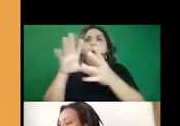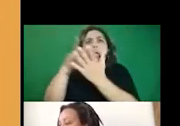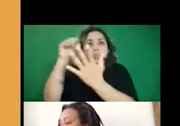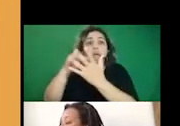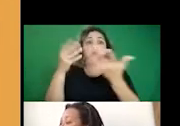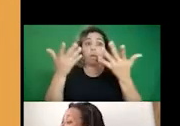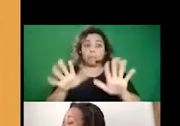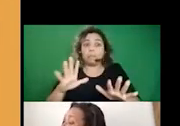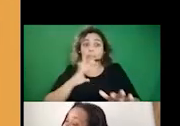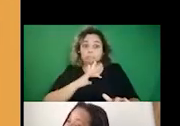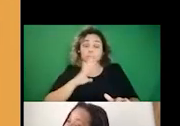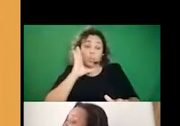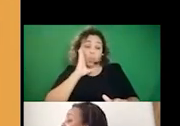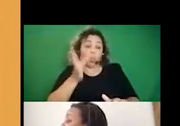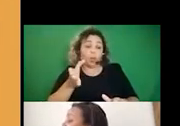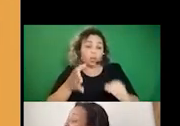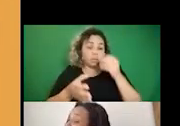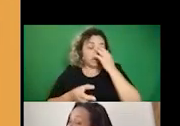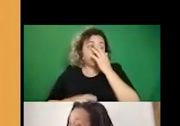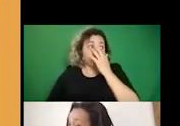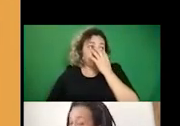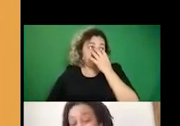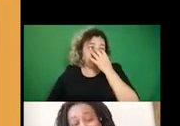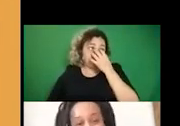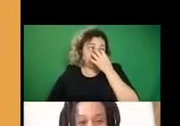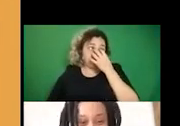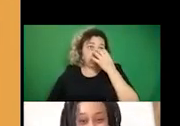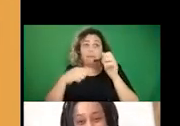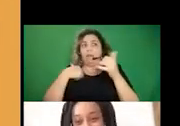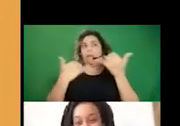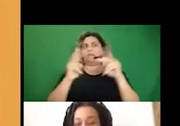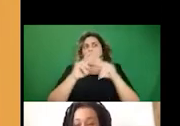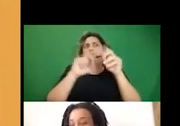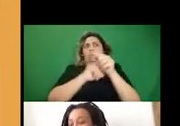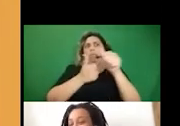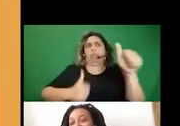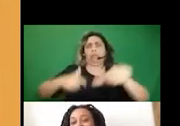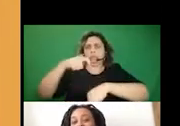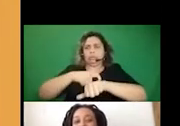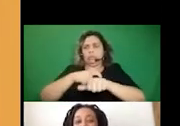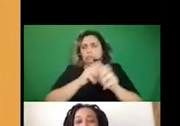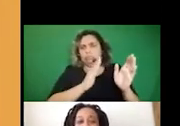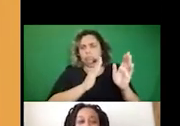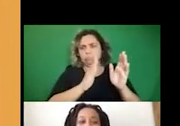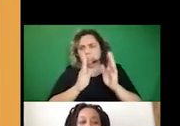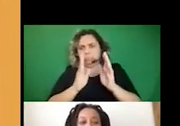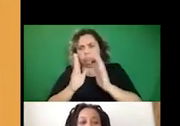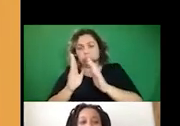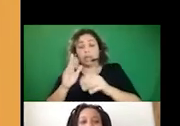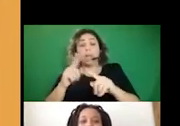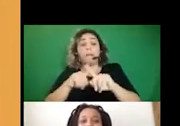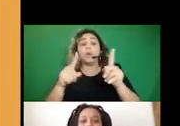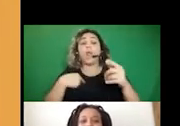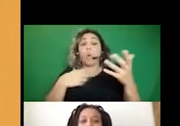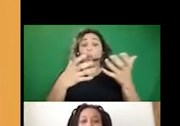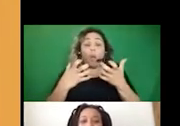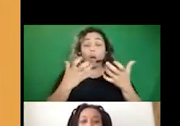gonna, I'm very behind, uh, in the timing. Um, but I want to